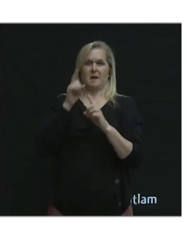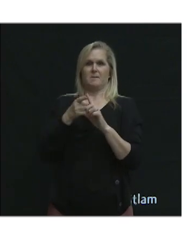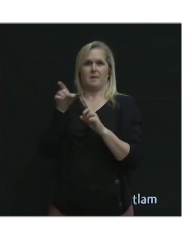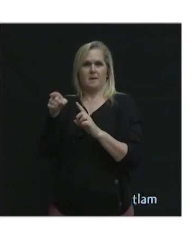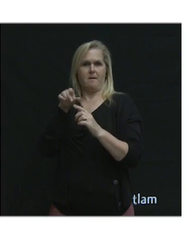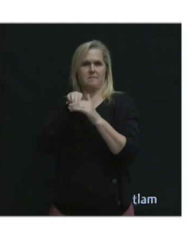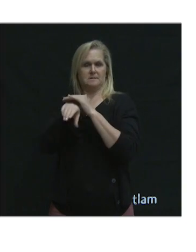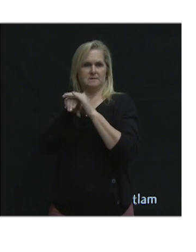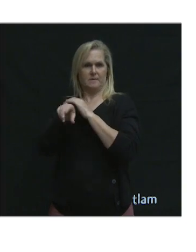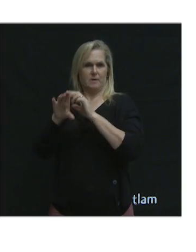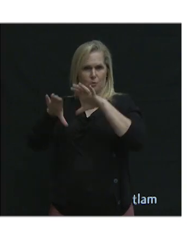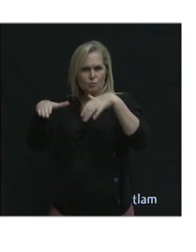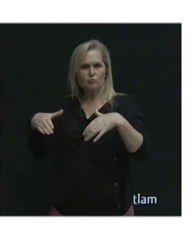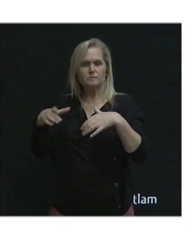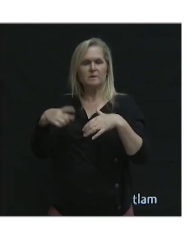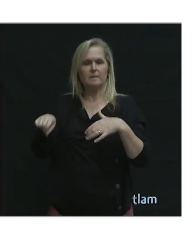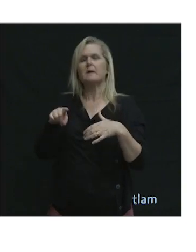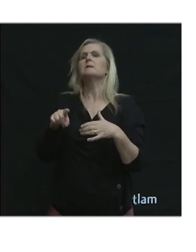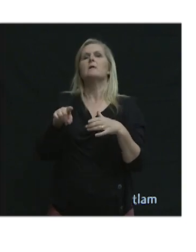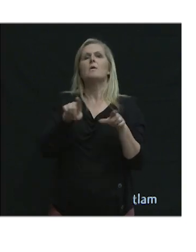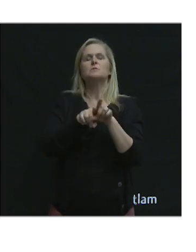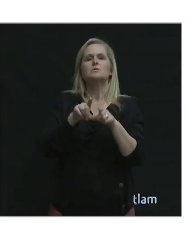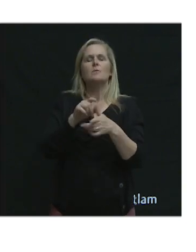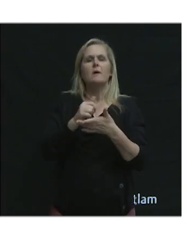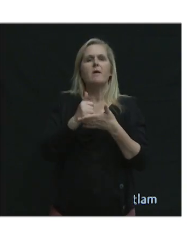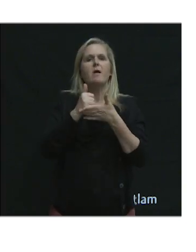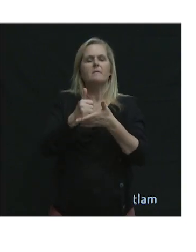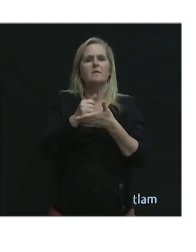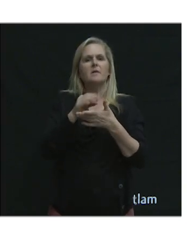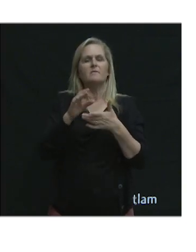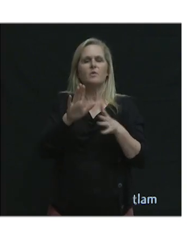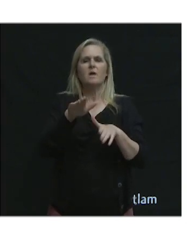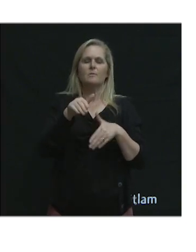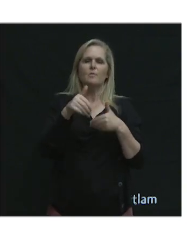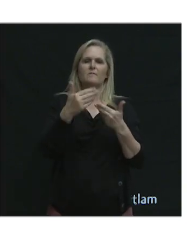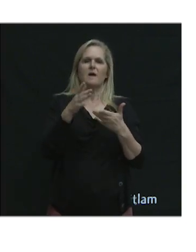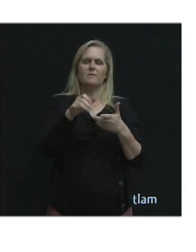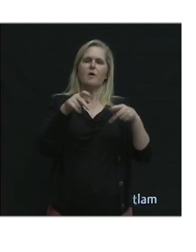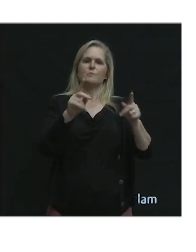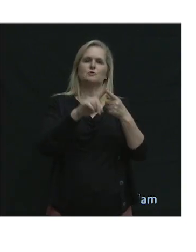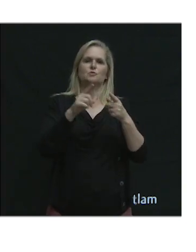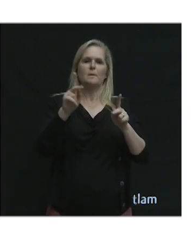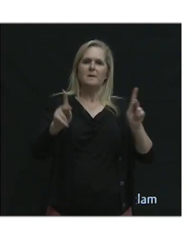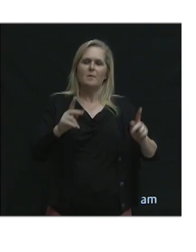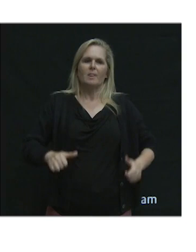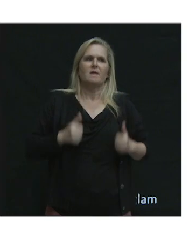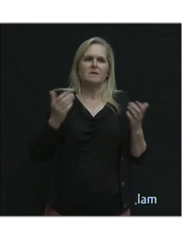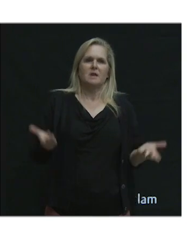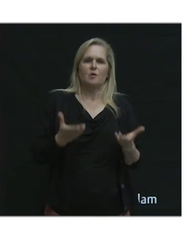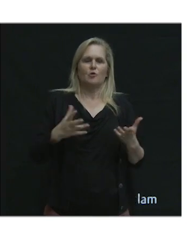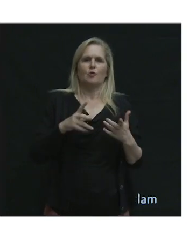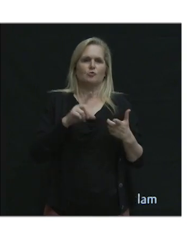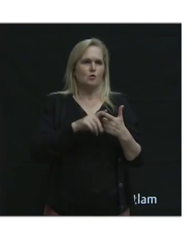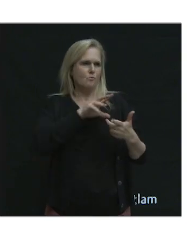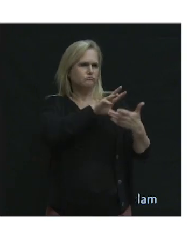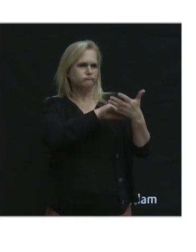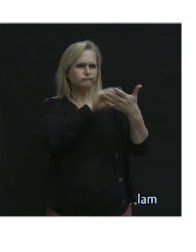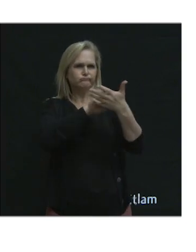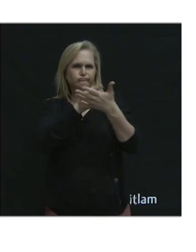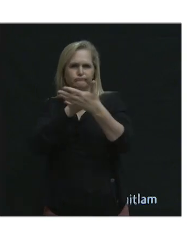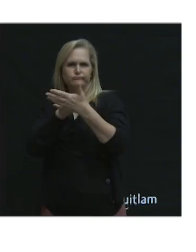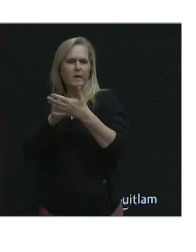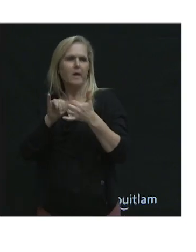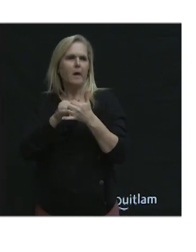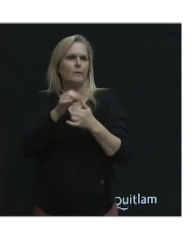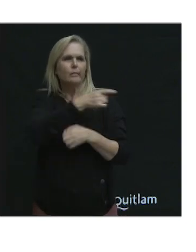input. It is also helpful to provide opportunities to residents to gain more experience about how to use the